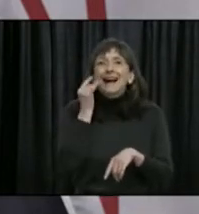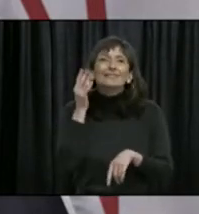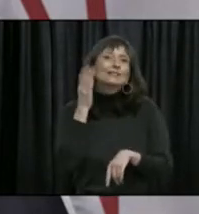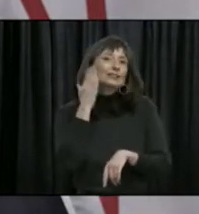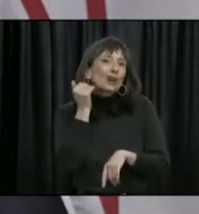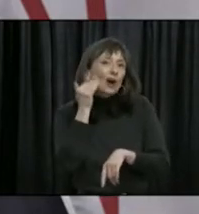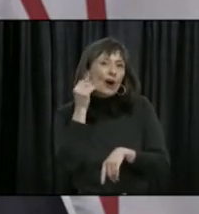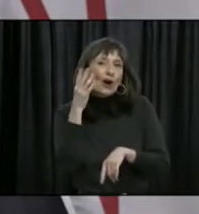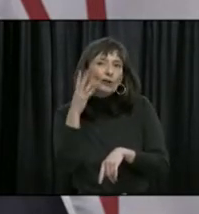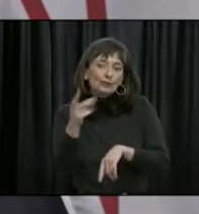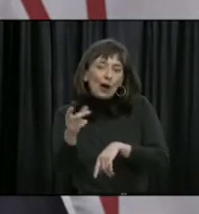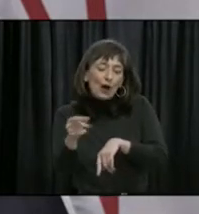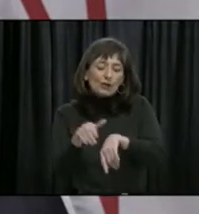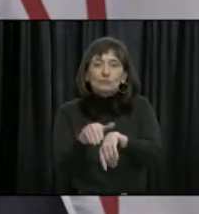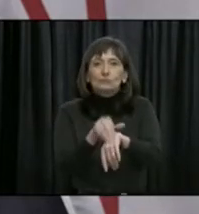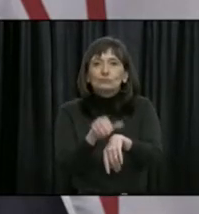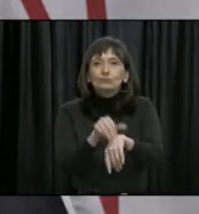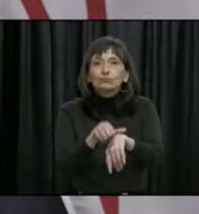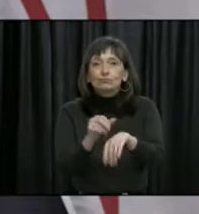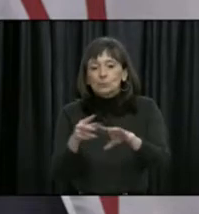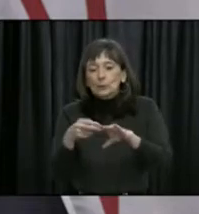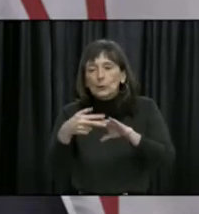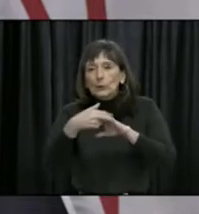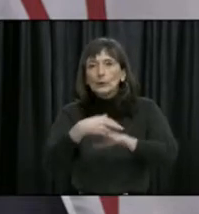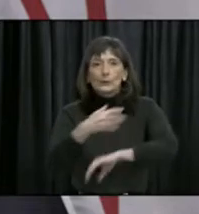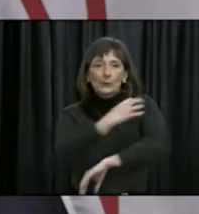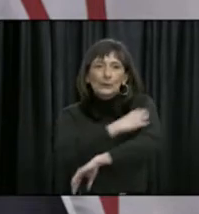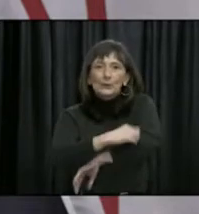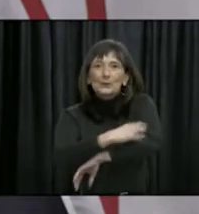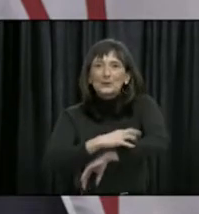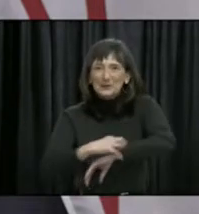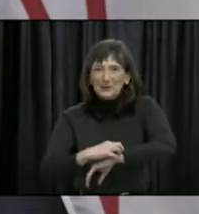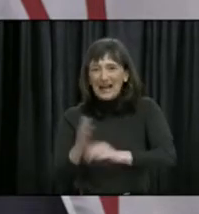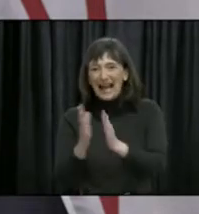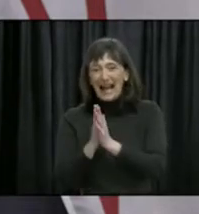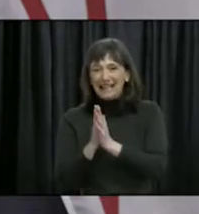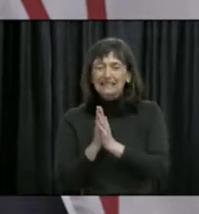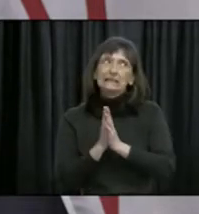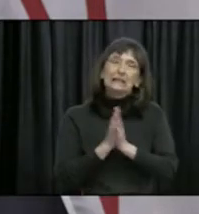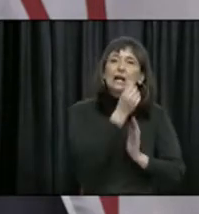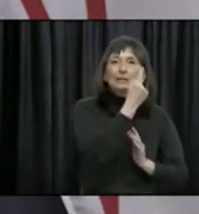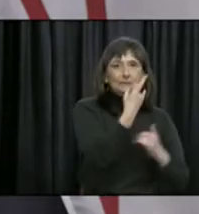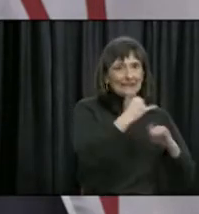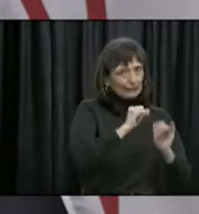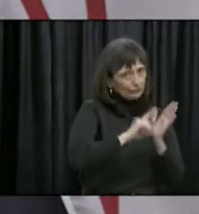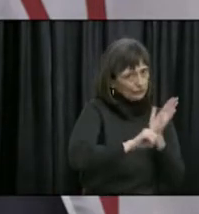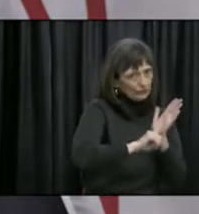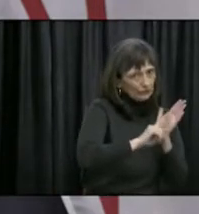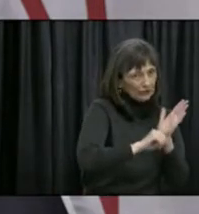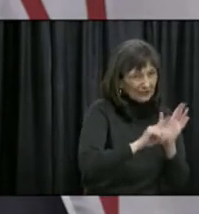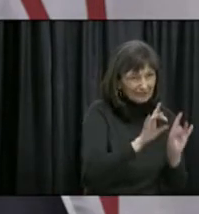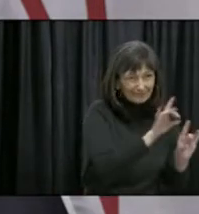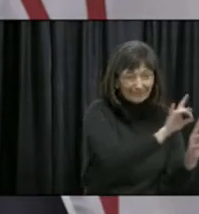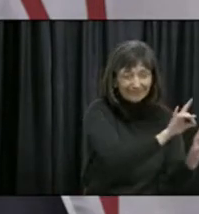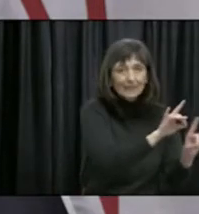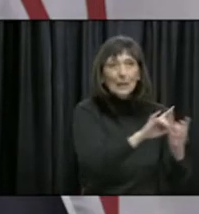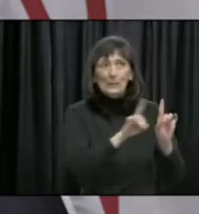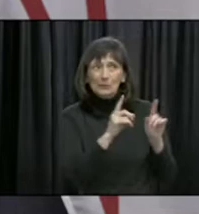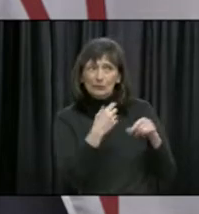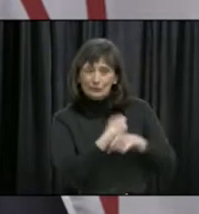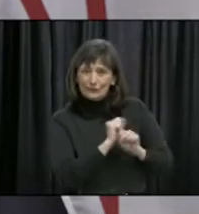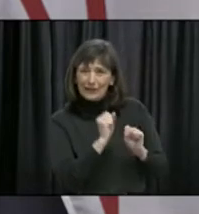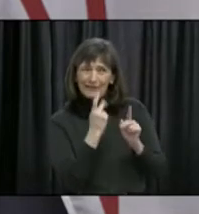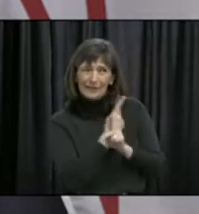transmission in animals is still evolving, public health officials are looking at if and how this service can be safely